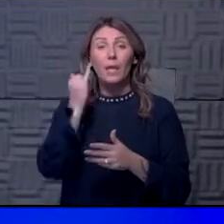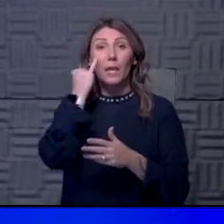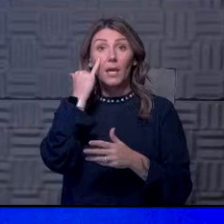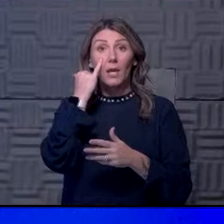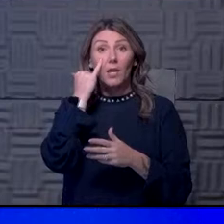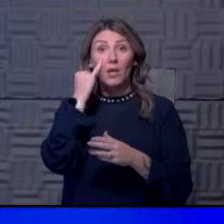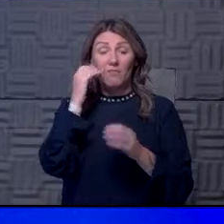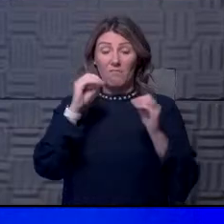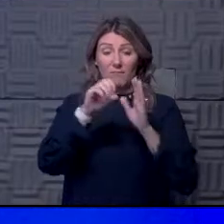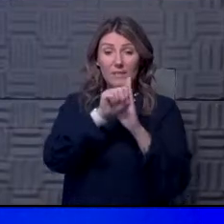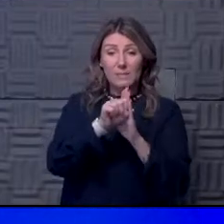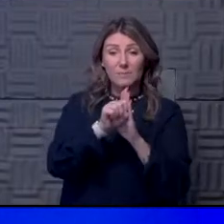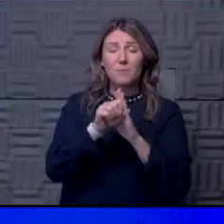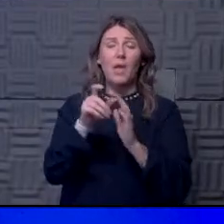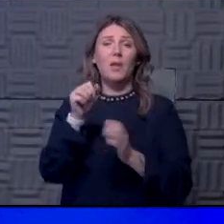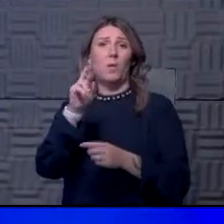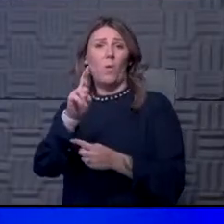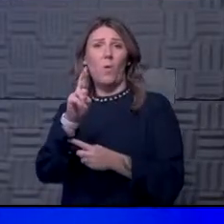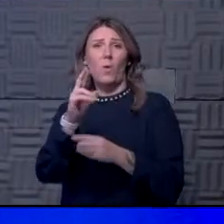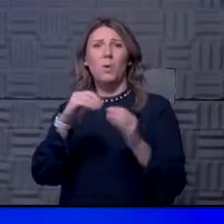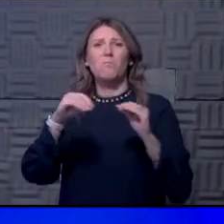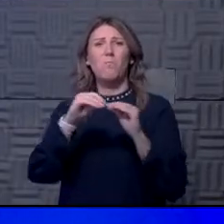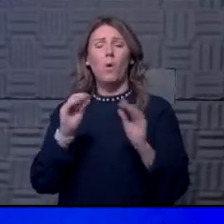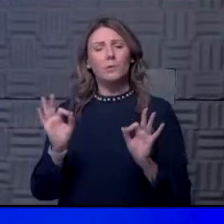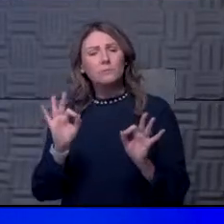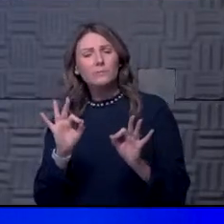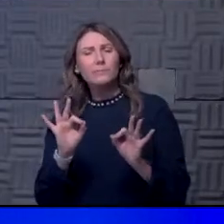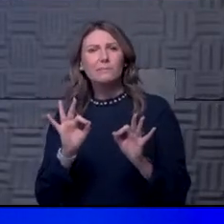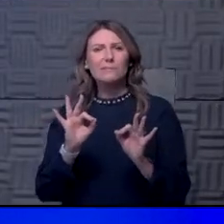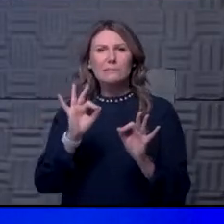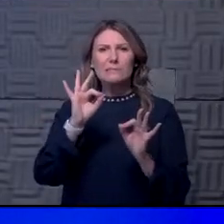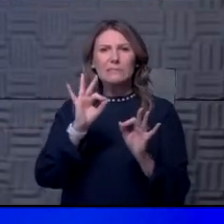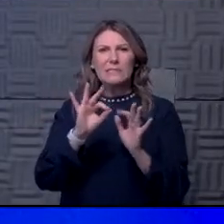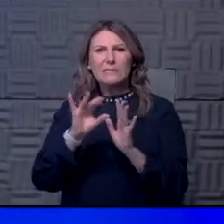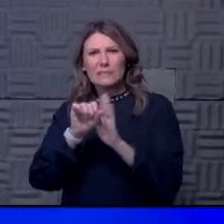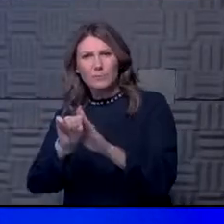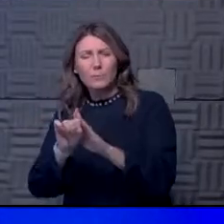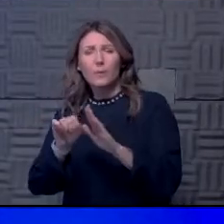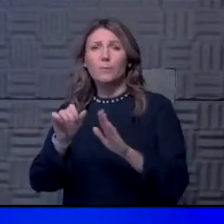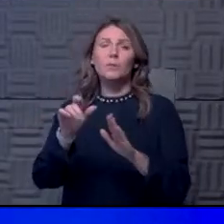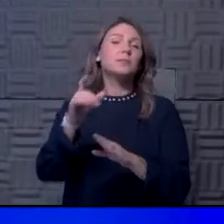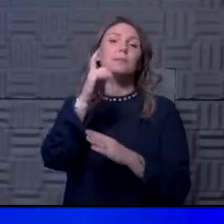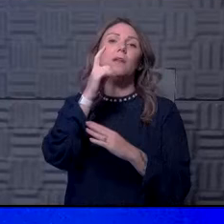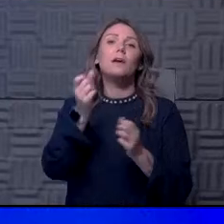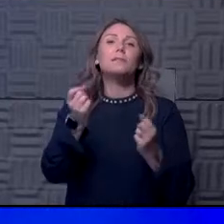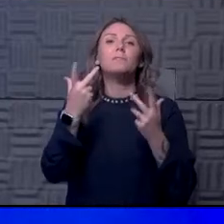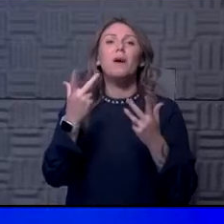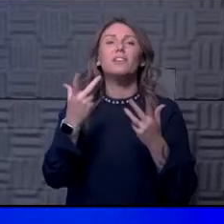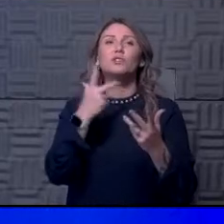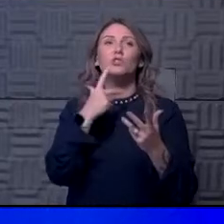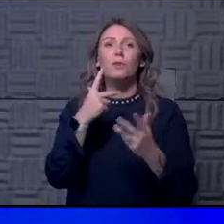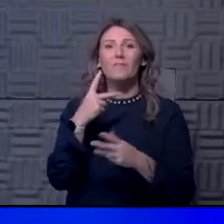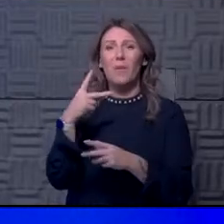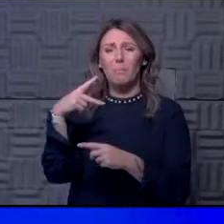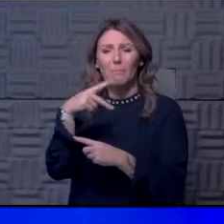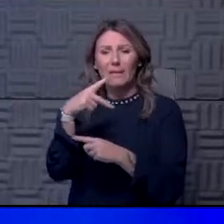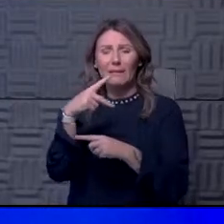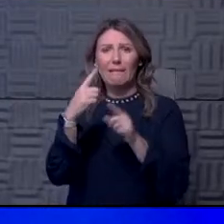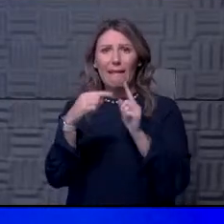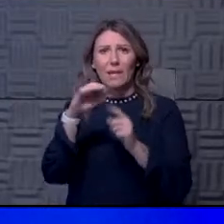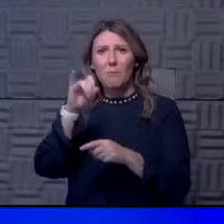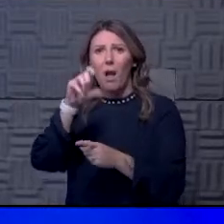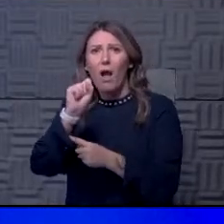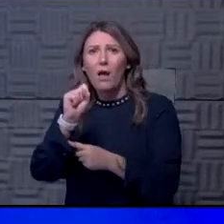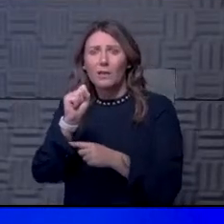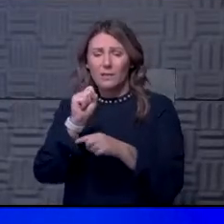asymptomatic disease or more mild disease, you probably have less concentrations of peak concentrations of antibodies compared to